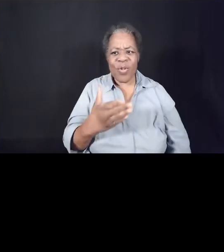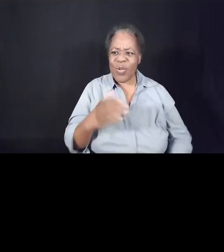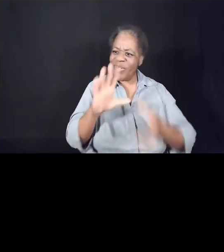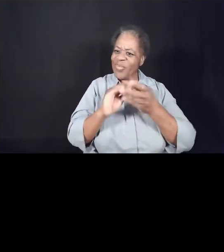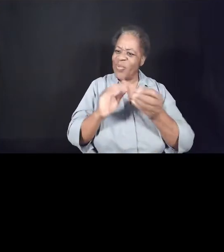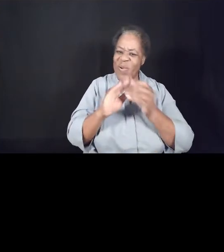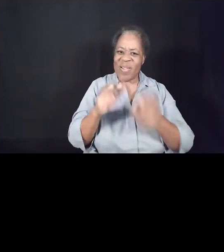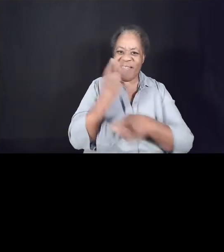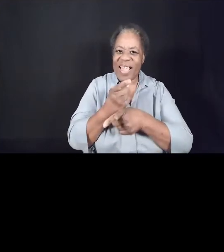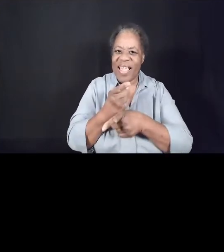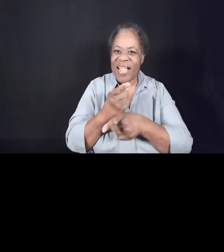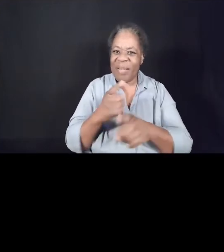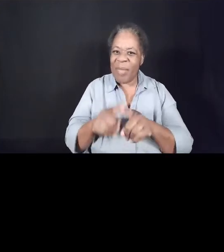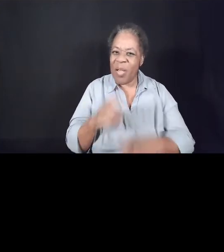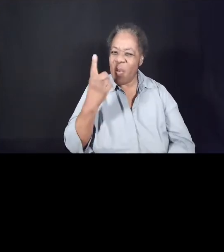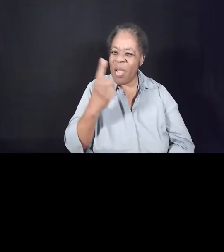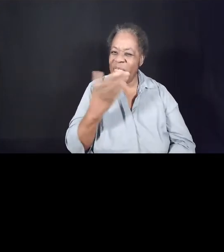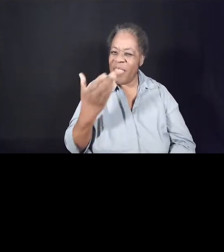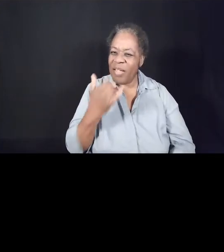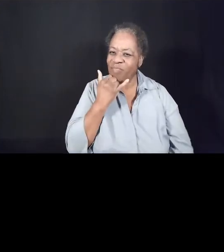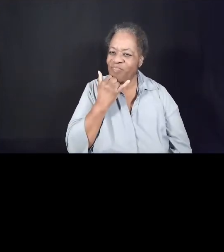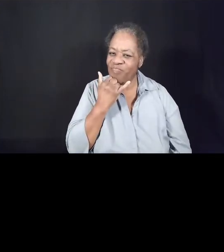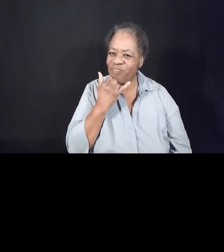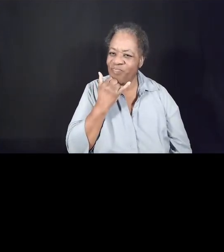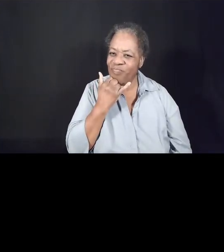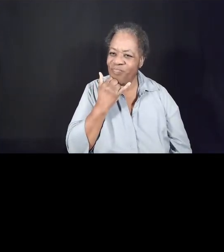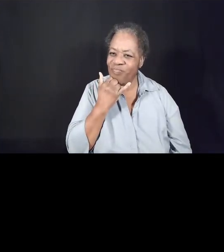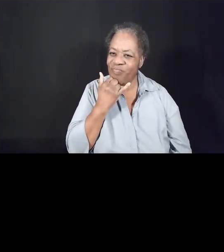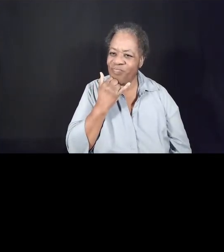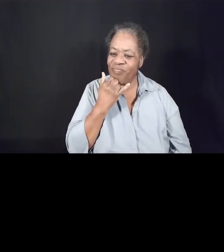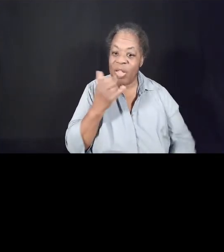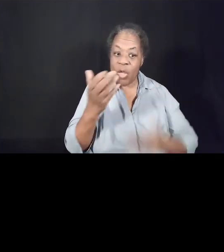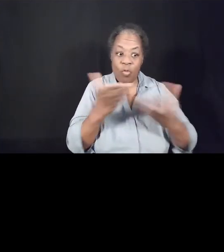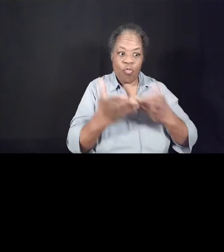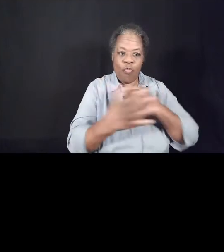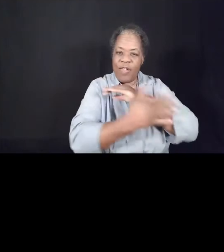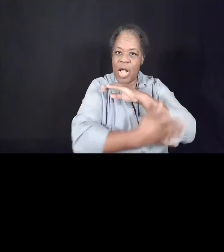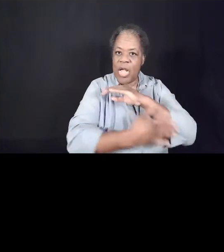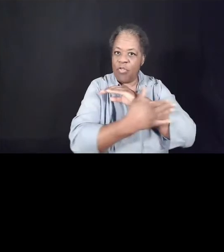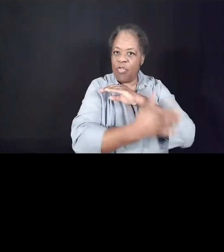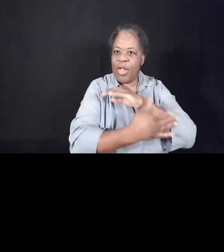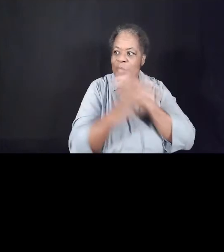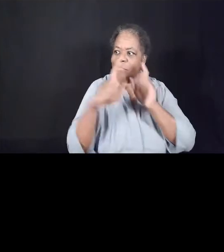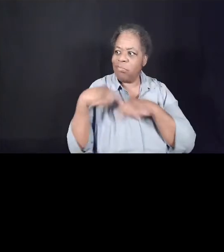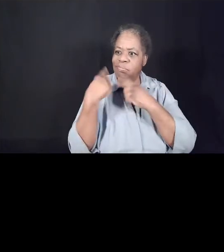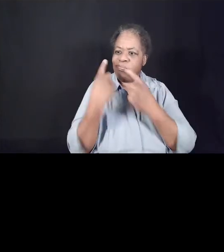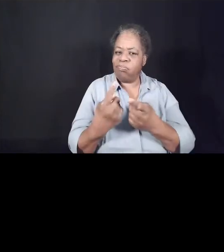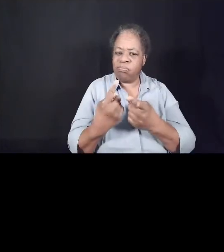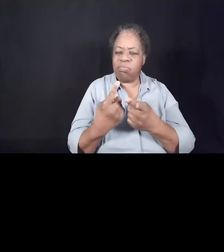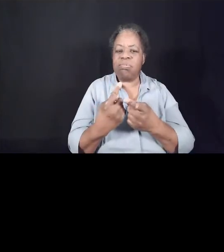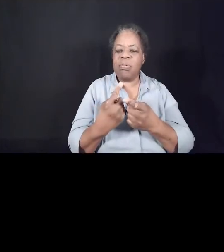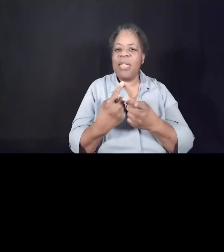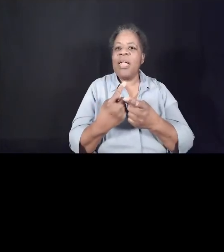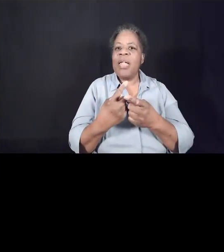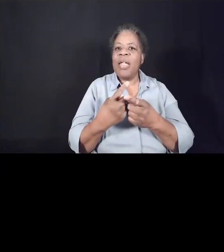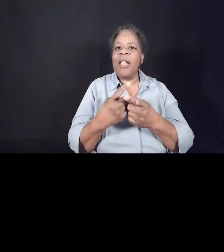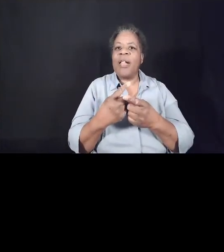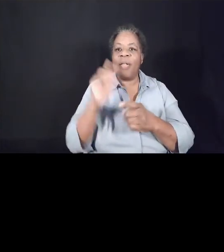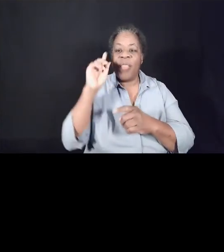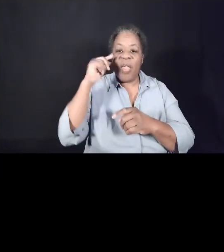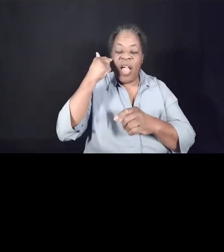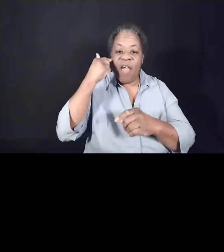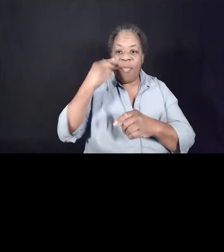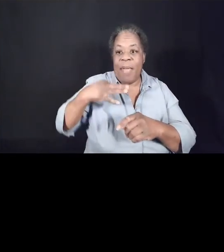Except for one thing. After serving his country, Brooks was denied the standard government GI benefits,